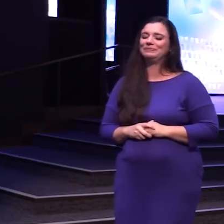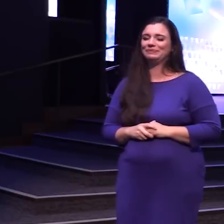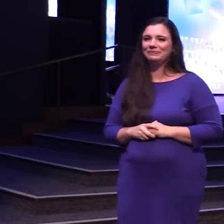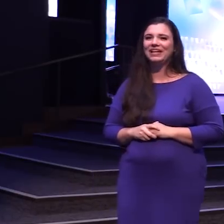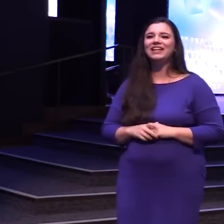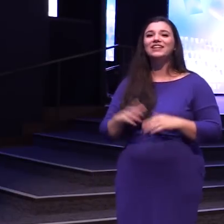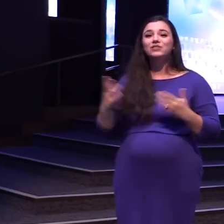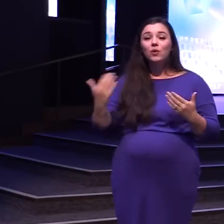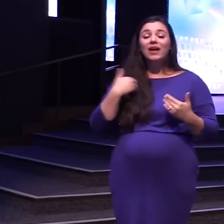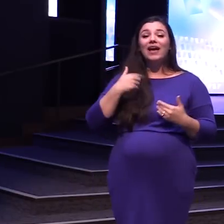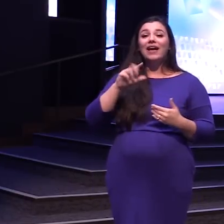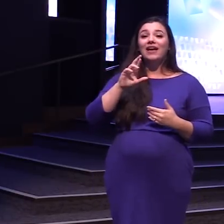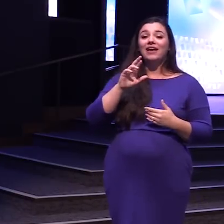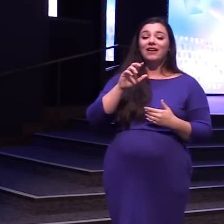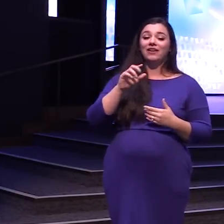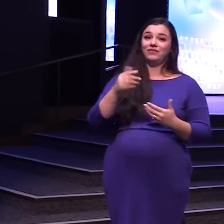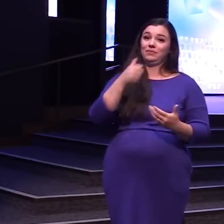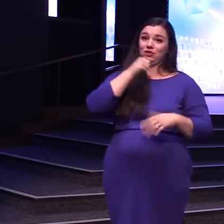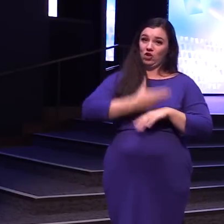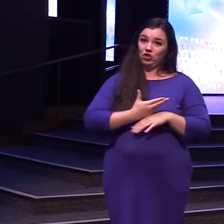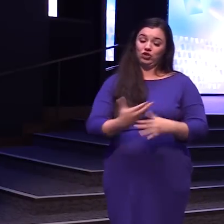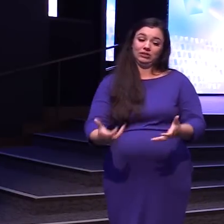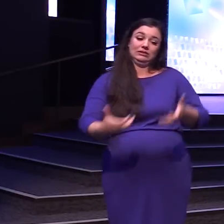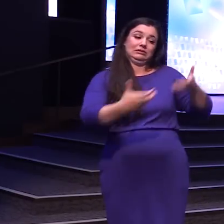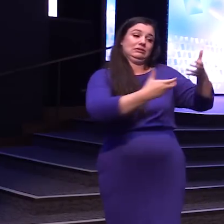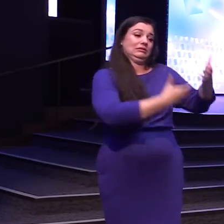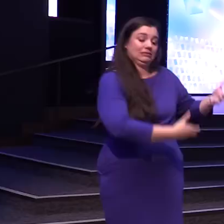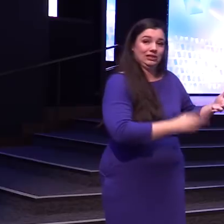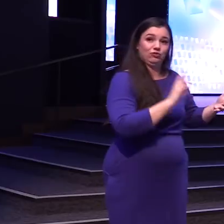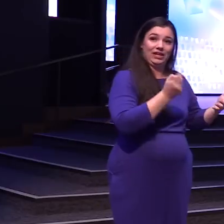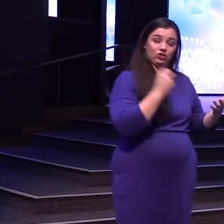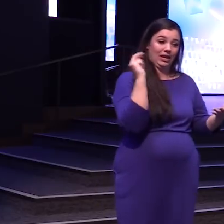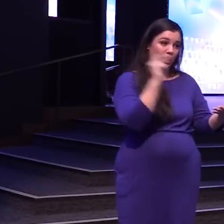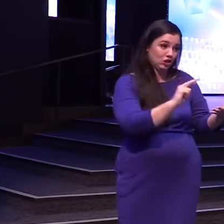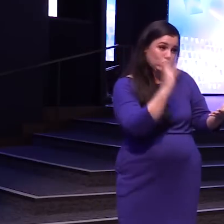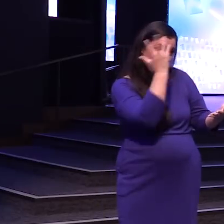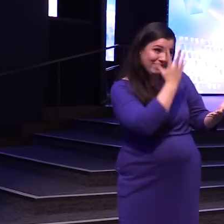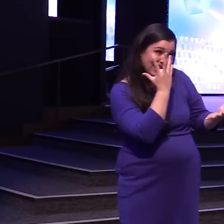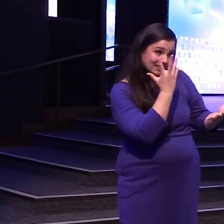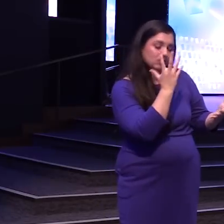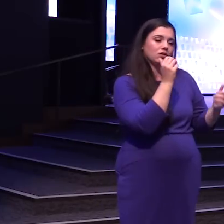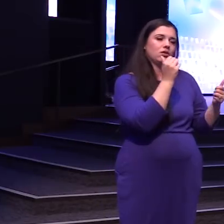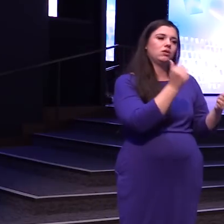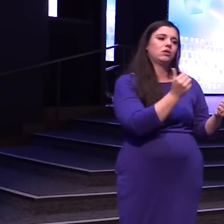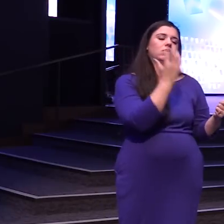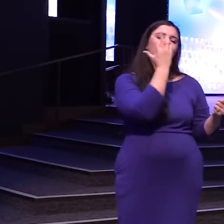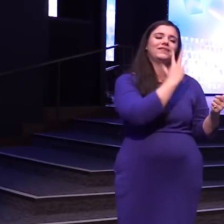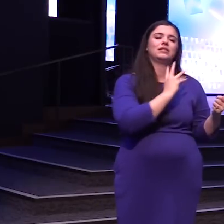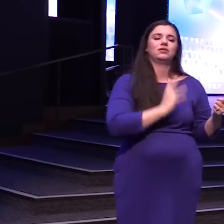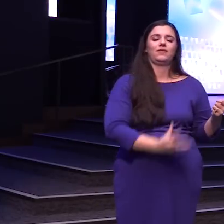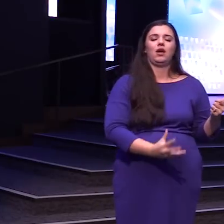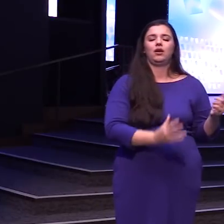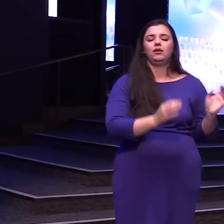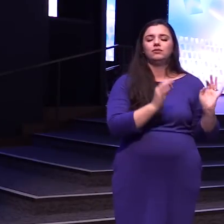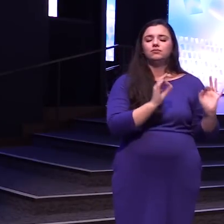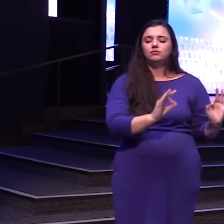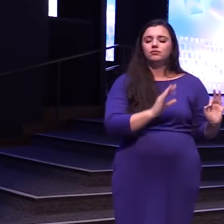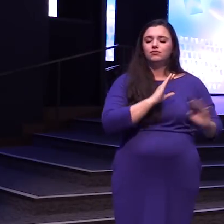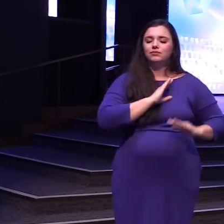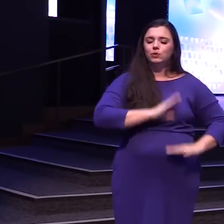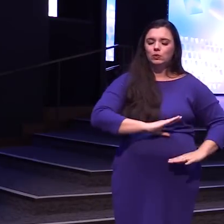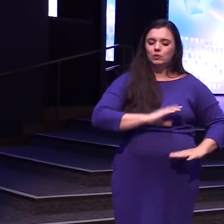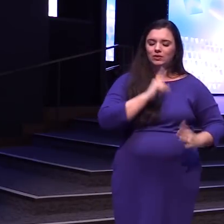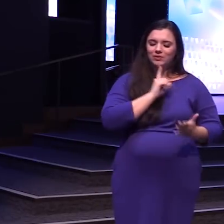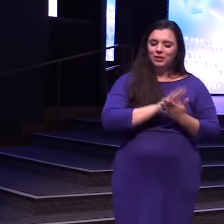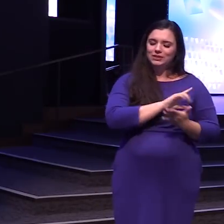So I've got Bray And I get her To the ranger And I look at her face And y'all praise God Her face is totally fine Praise the